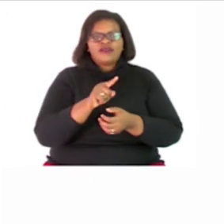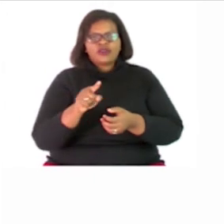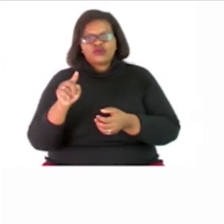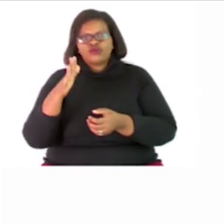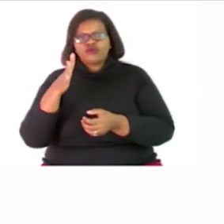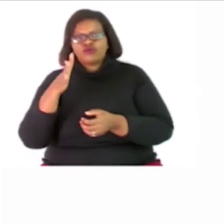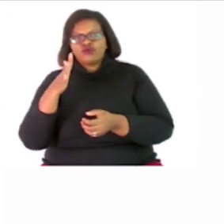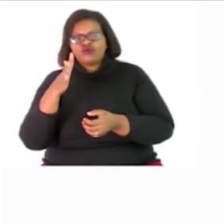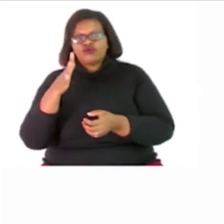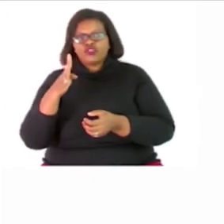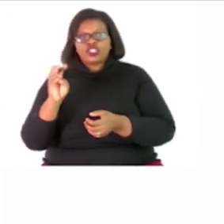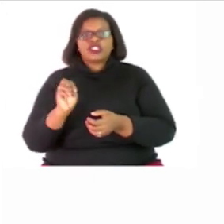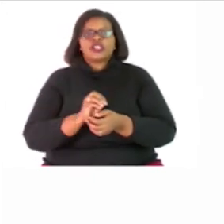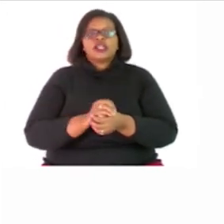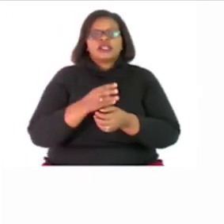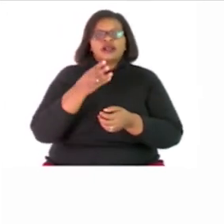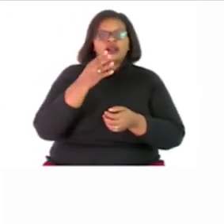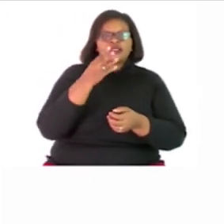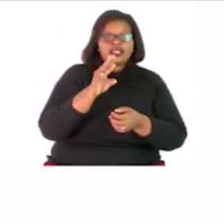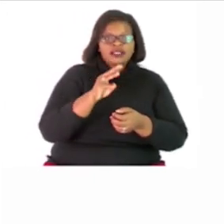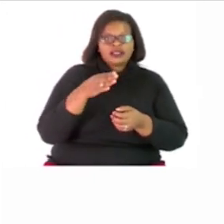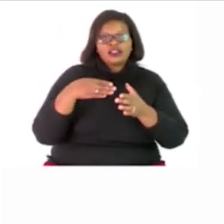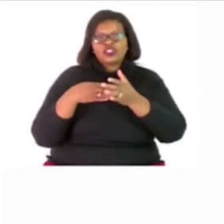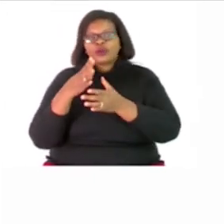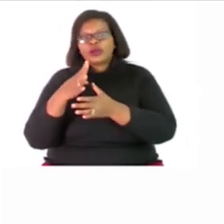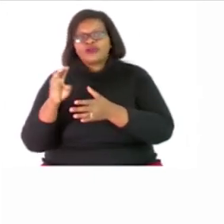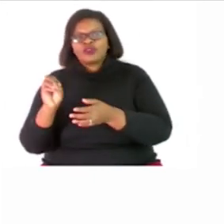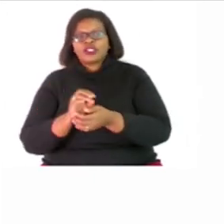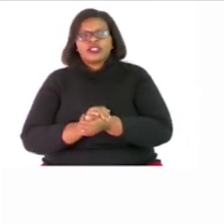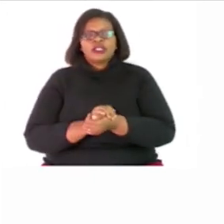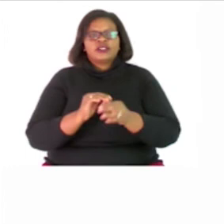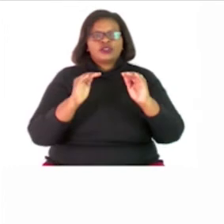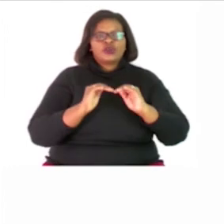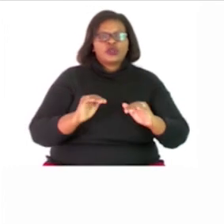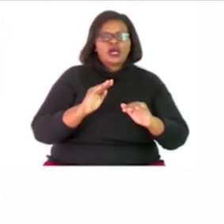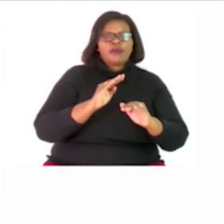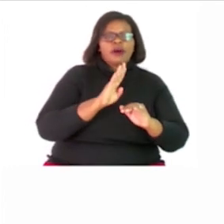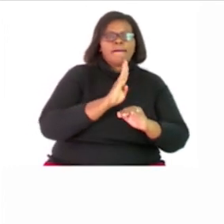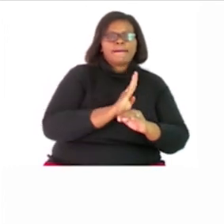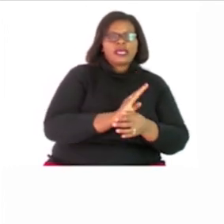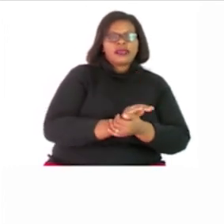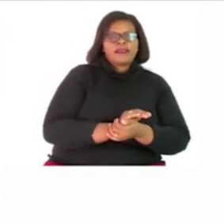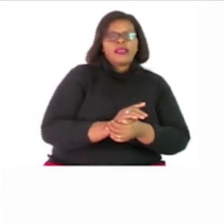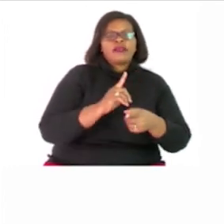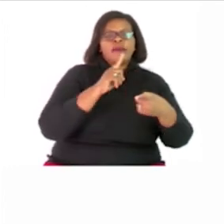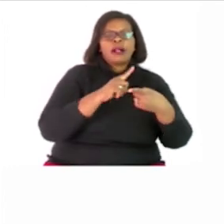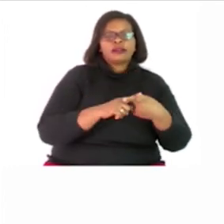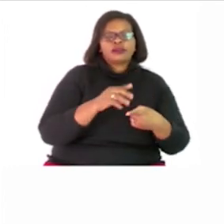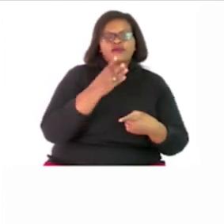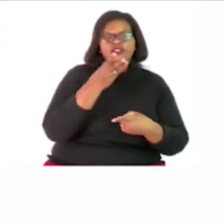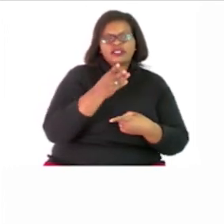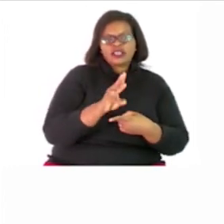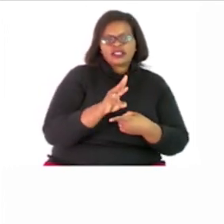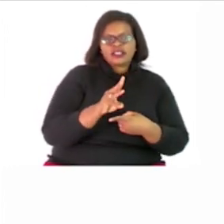to forty and number two you have to find the multiples of six the